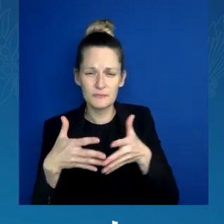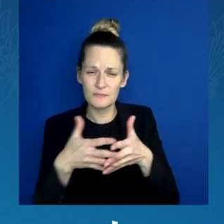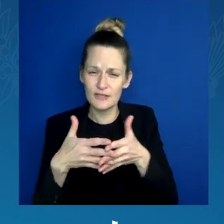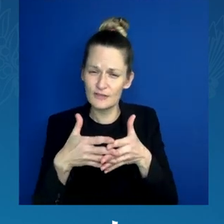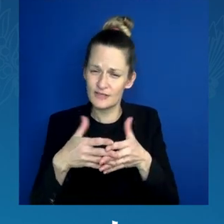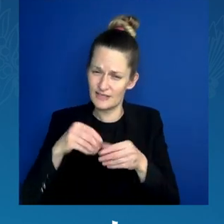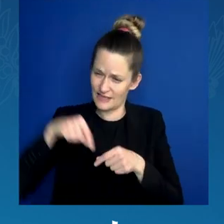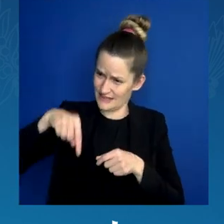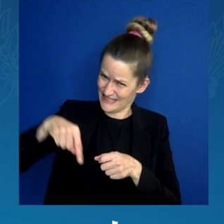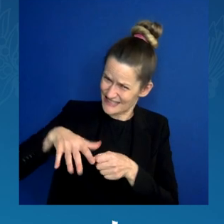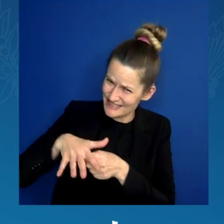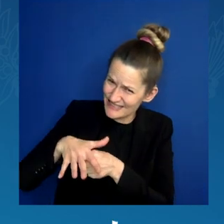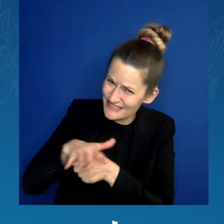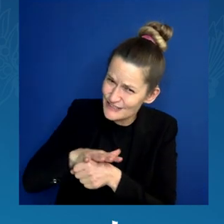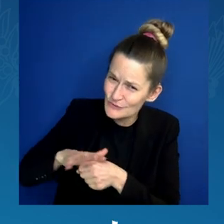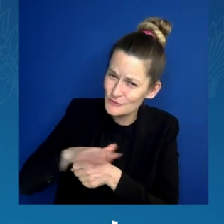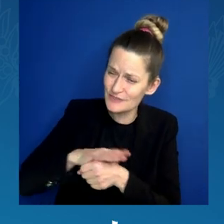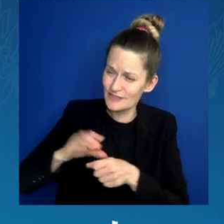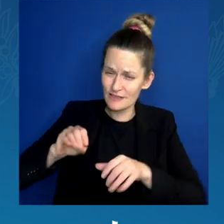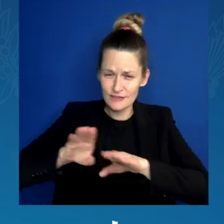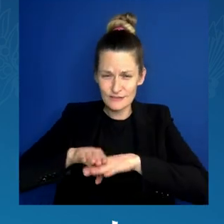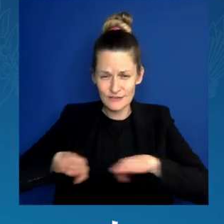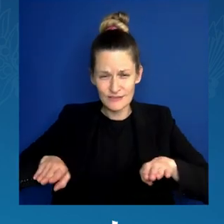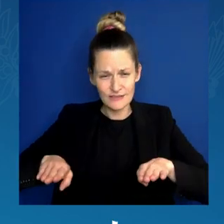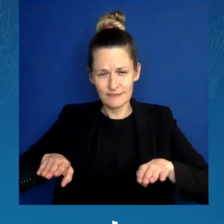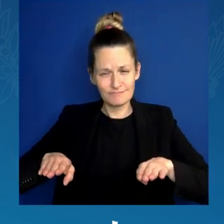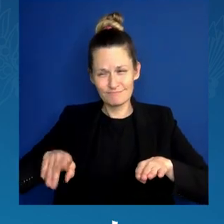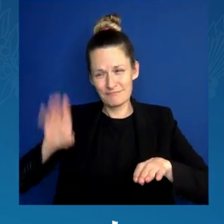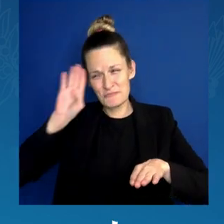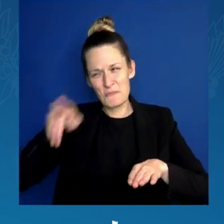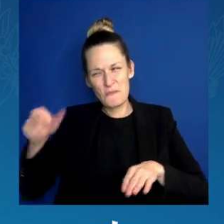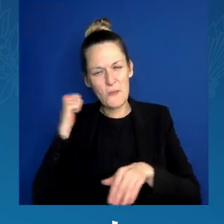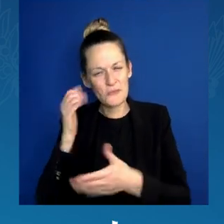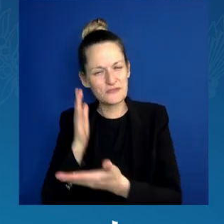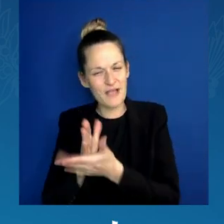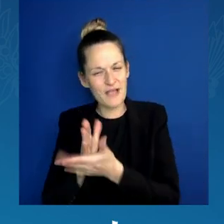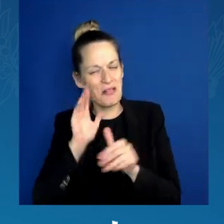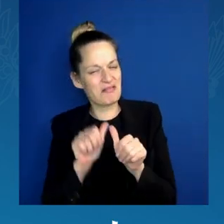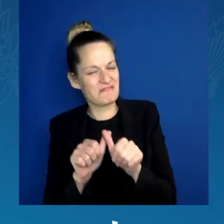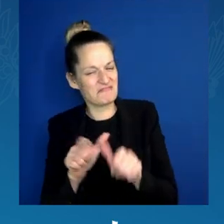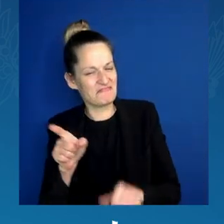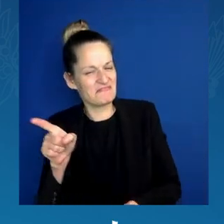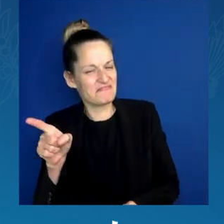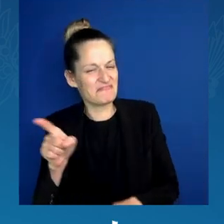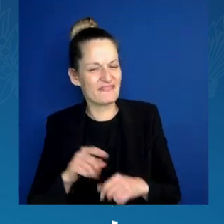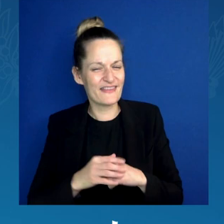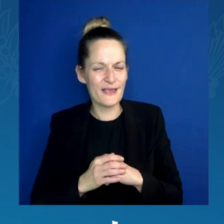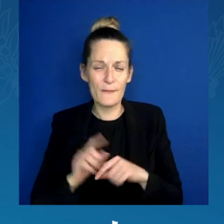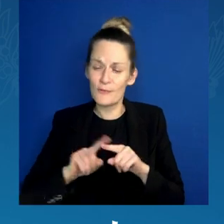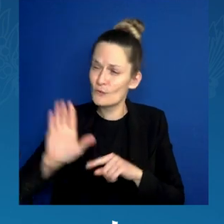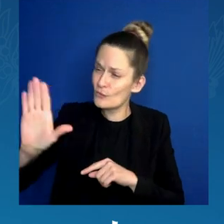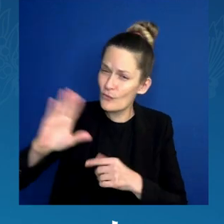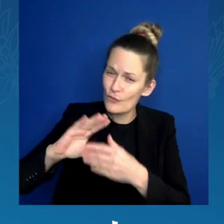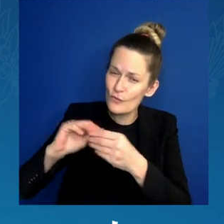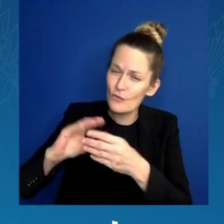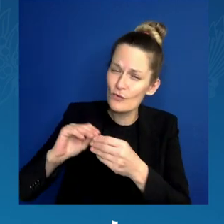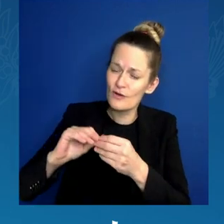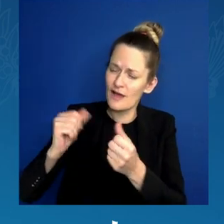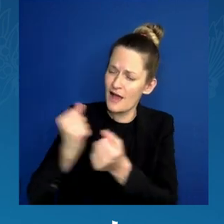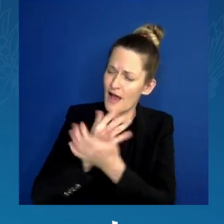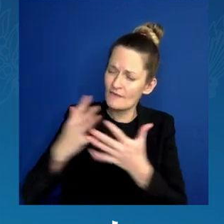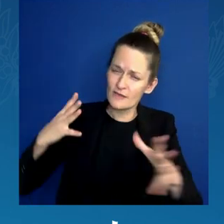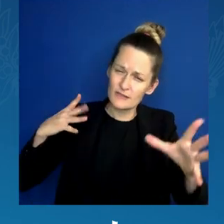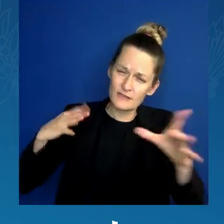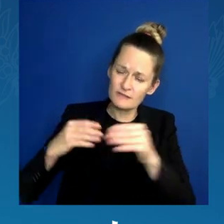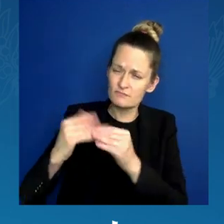who need to hear your voice for inspiration. So thank you. And we have another fierce